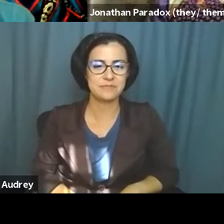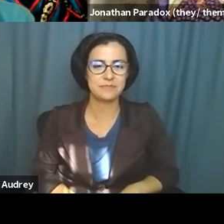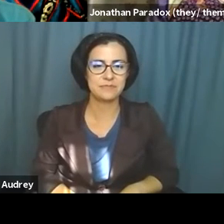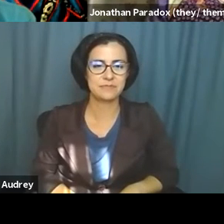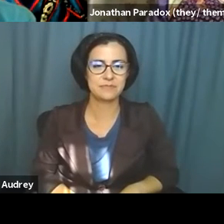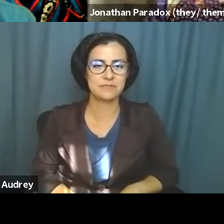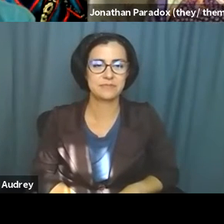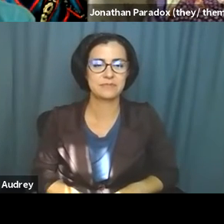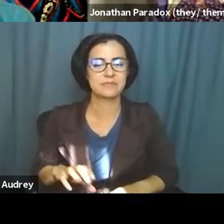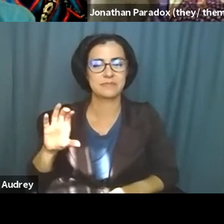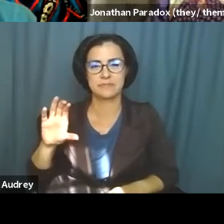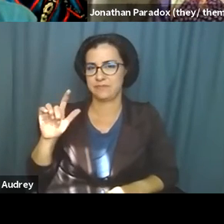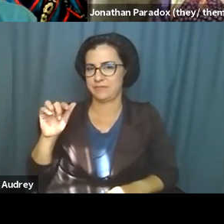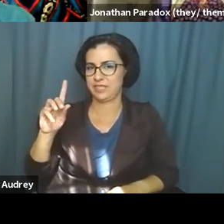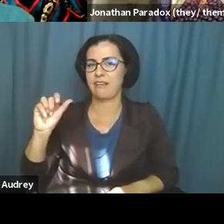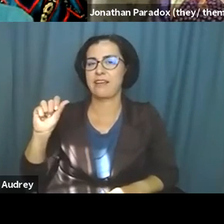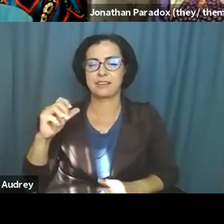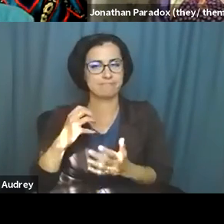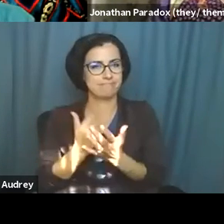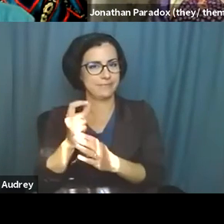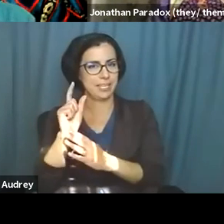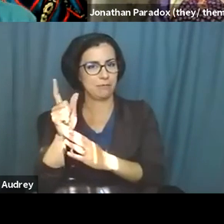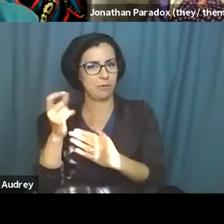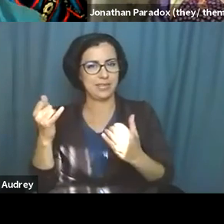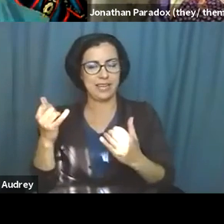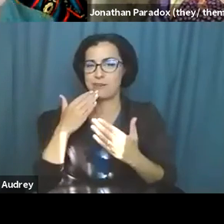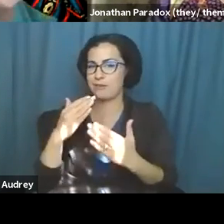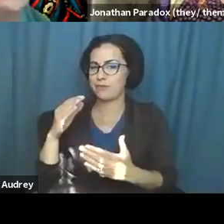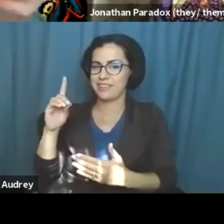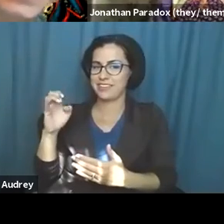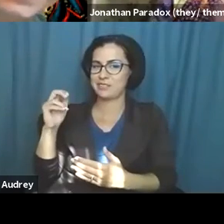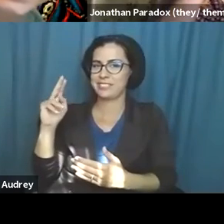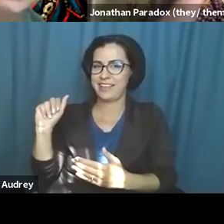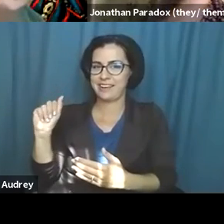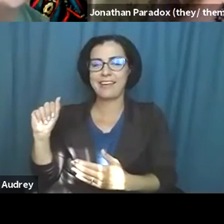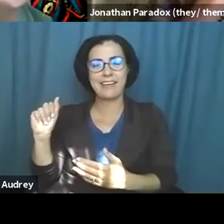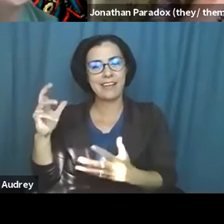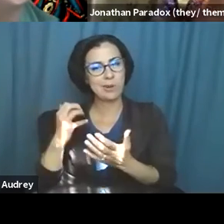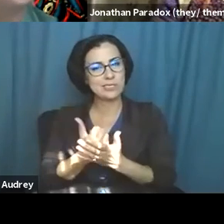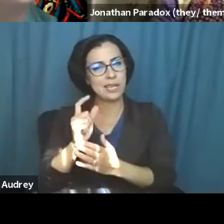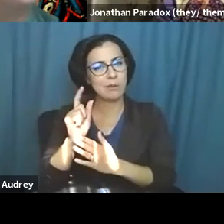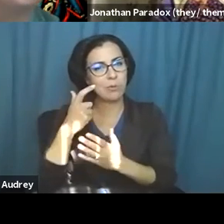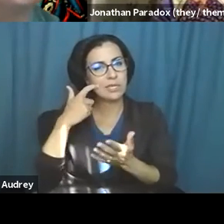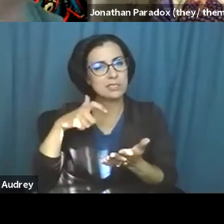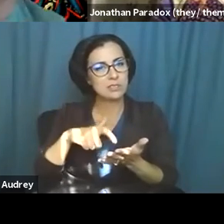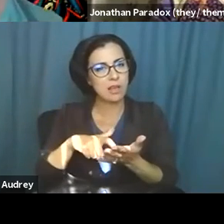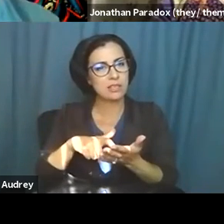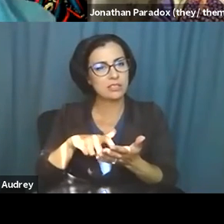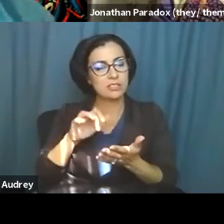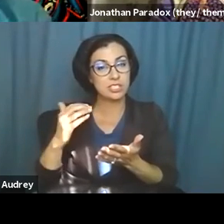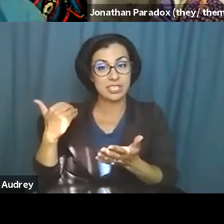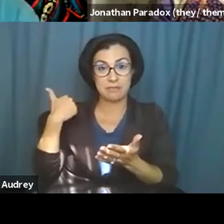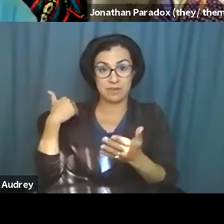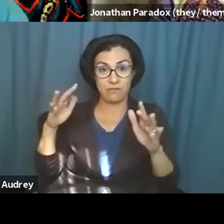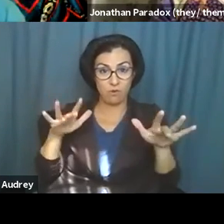I am also going to take this wonderful moment. Thank you, Deanna. Uh, I'm going to take this moment to, um, acknowledge that prior to